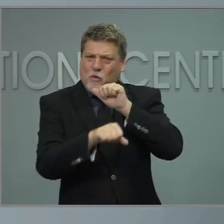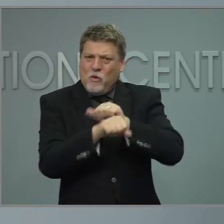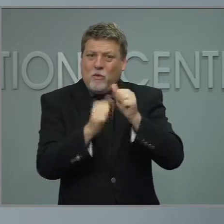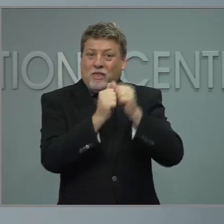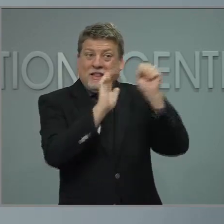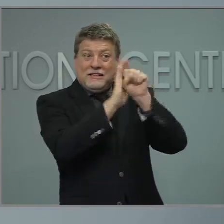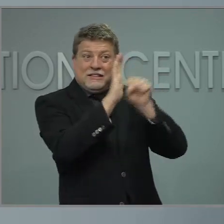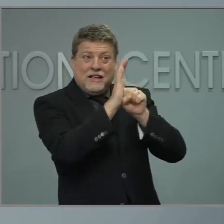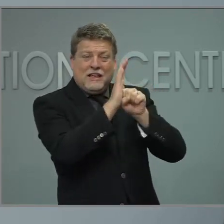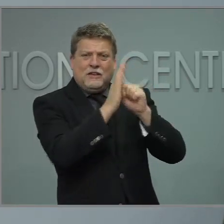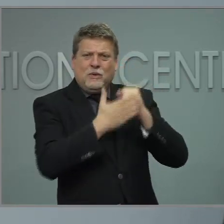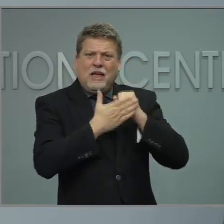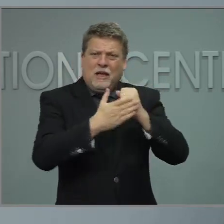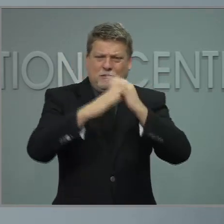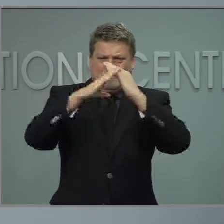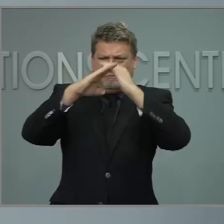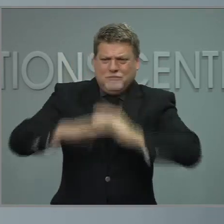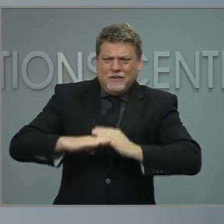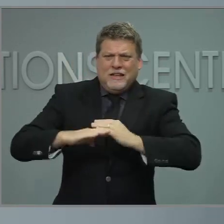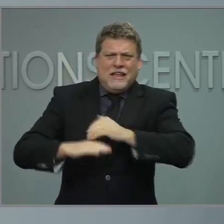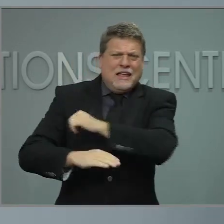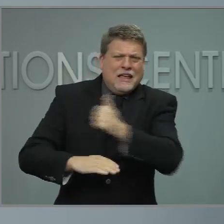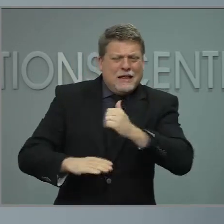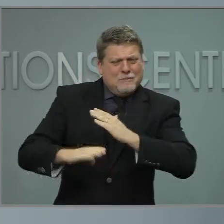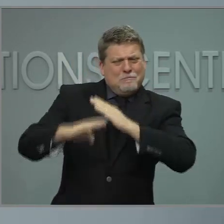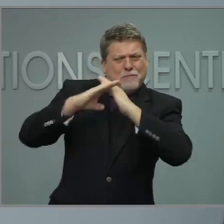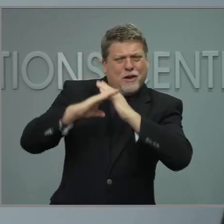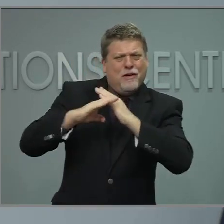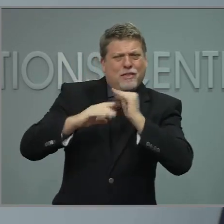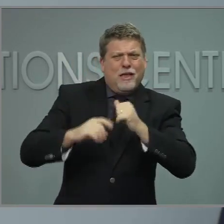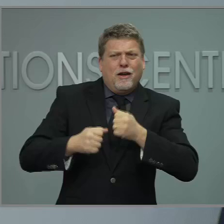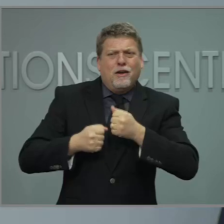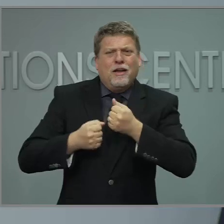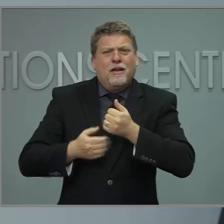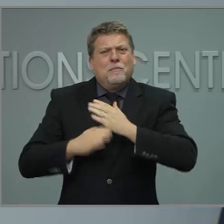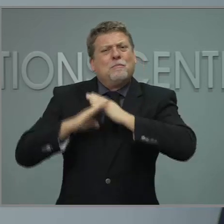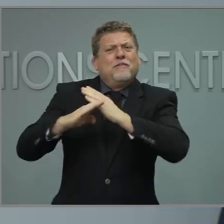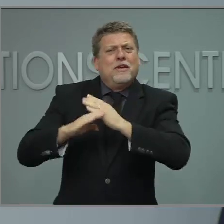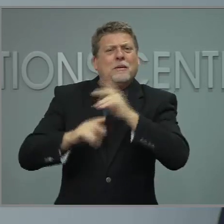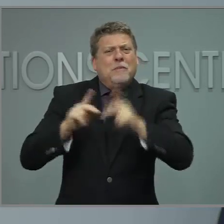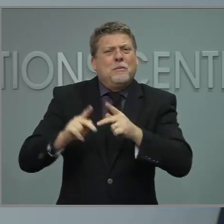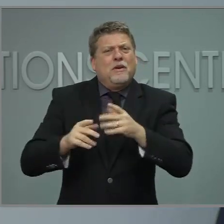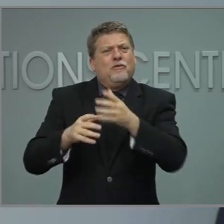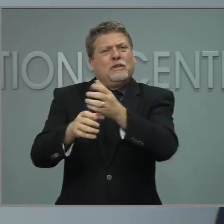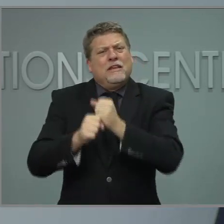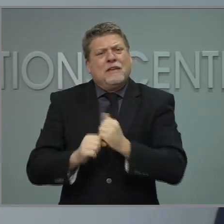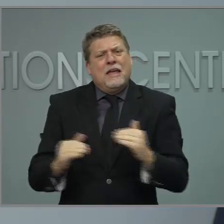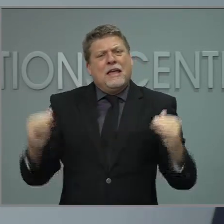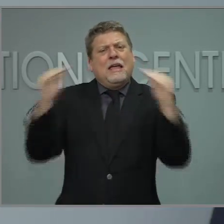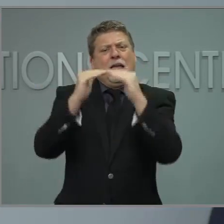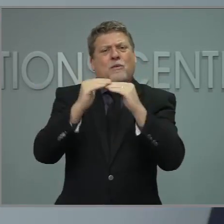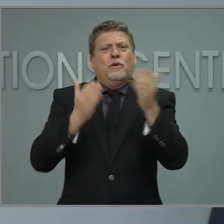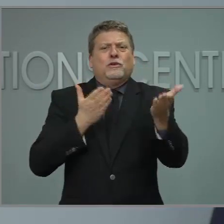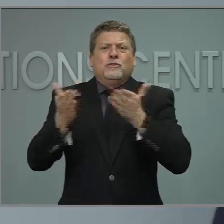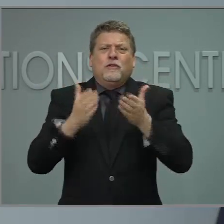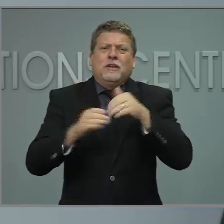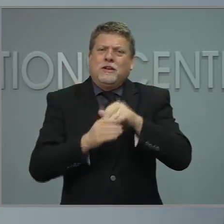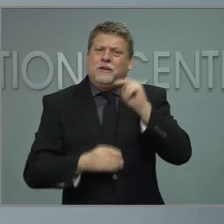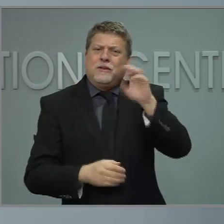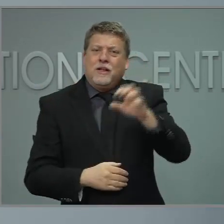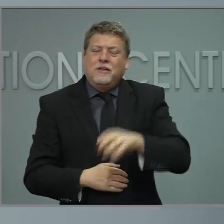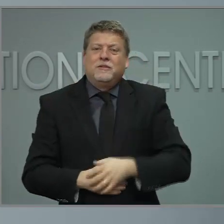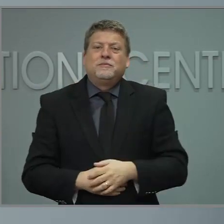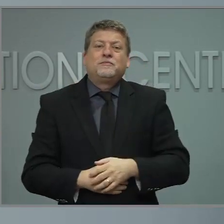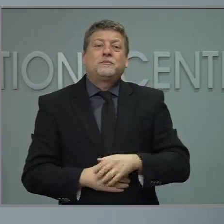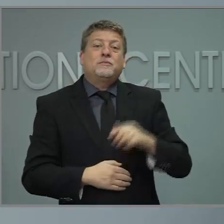systemic and structural barriers to health equity. Following NC Counts' partnership with Secretary Sanders and the NC Complete Count